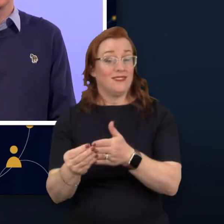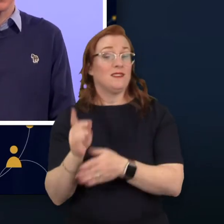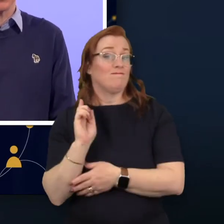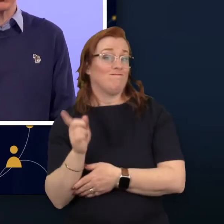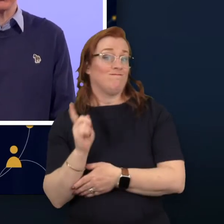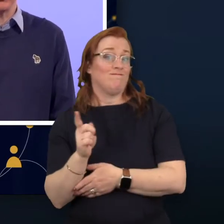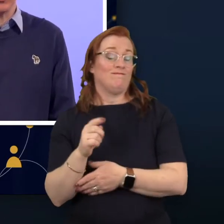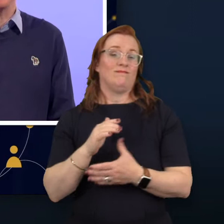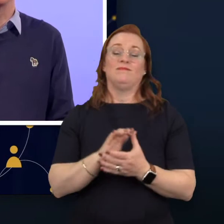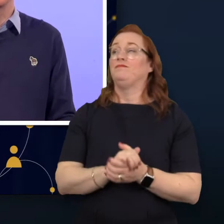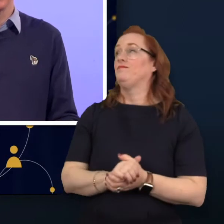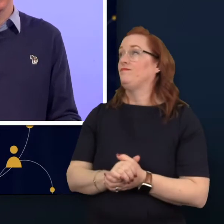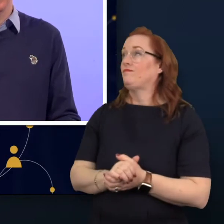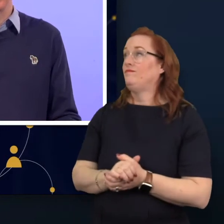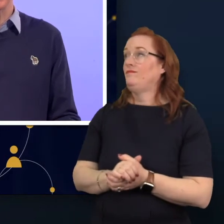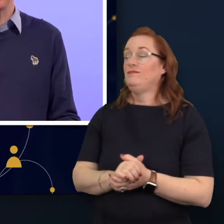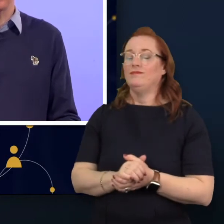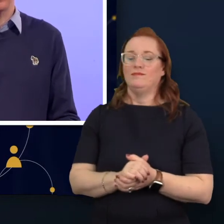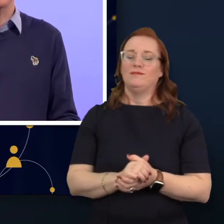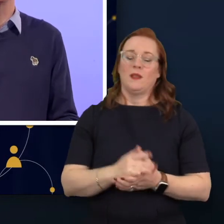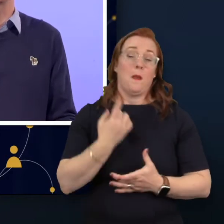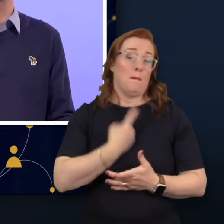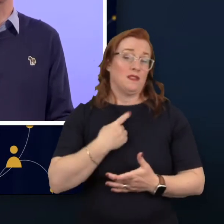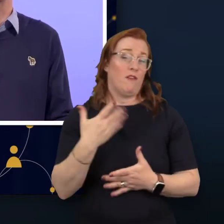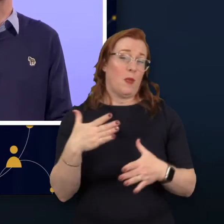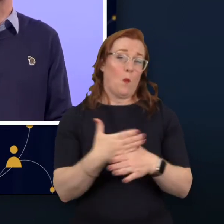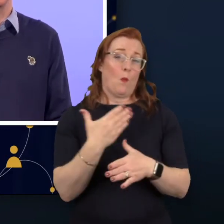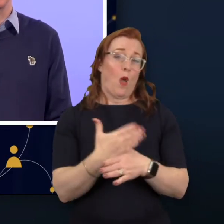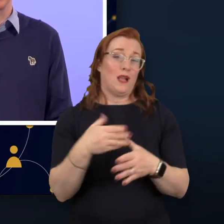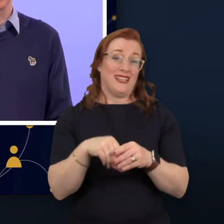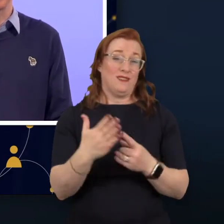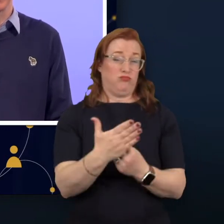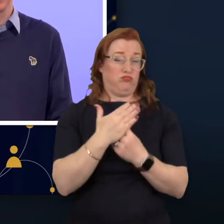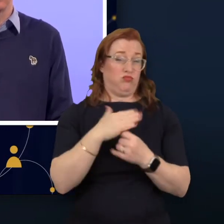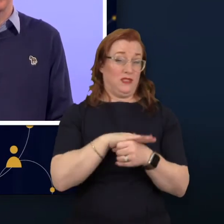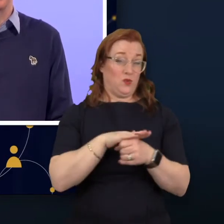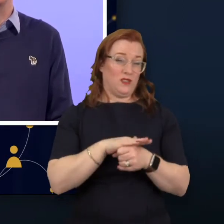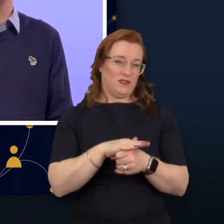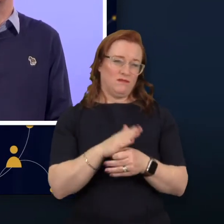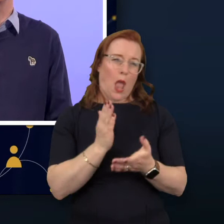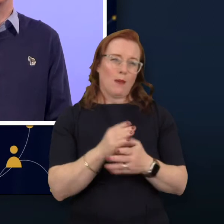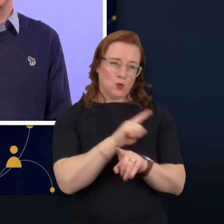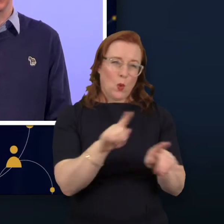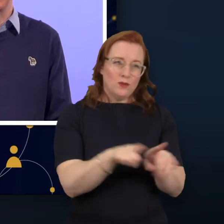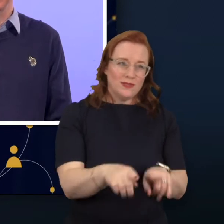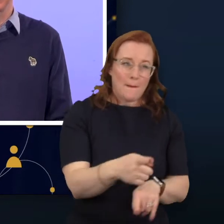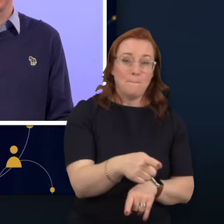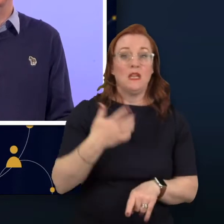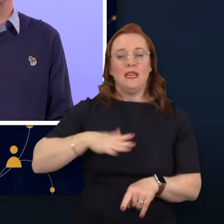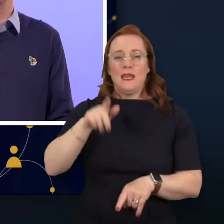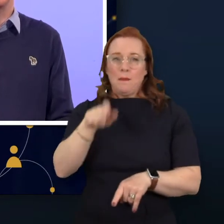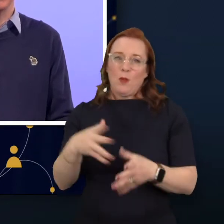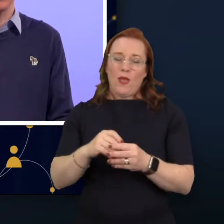As I'm sure you have, I myself have worked in pressurized situations where people who bring energy,